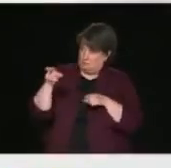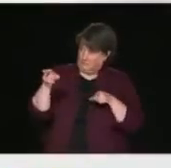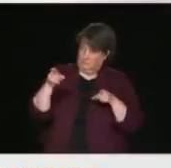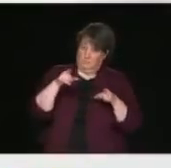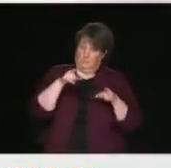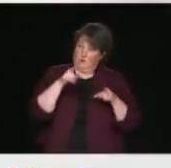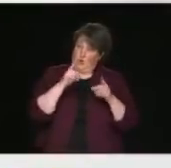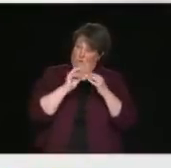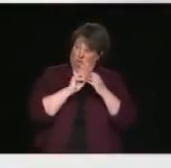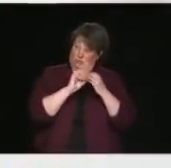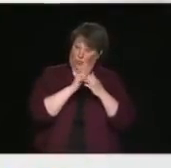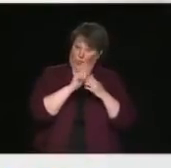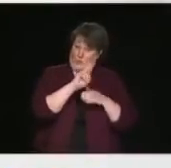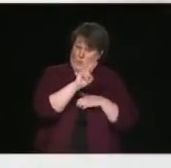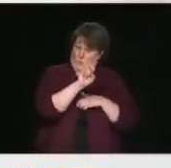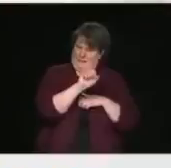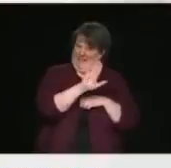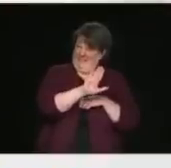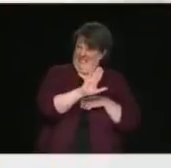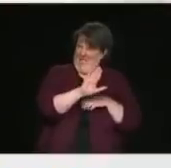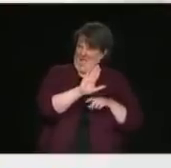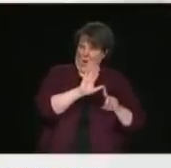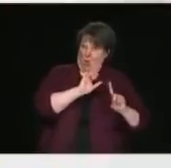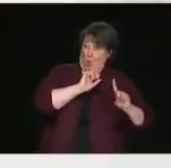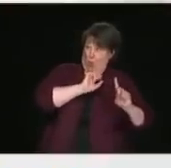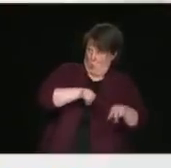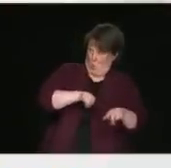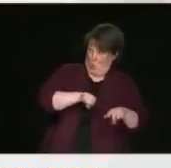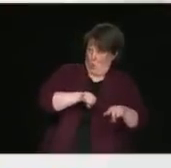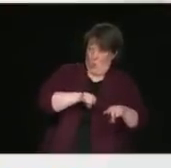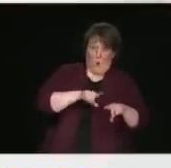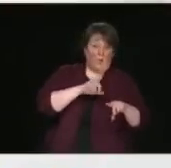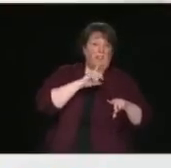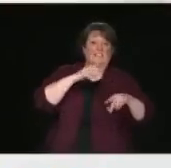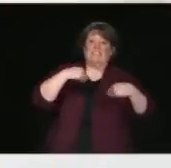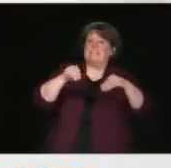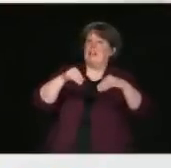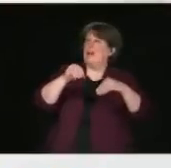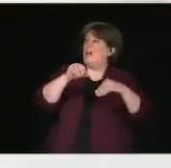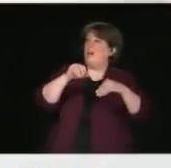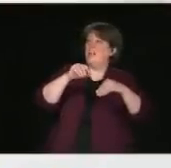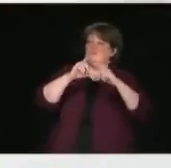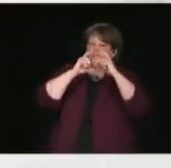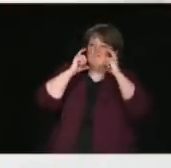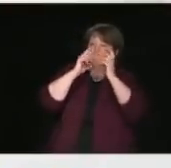that ceases the export of PPE? And you also said...